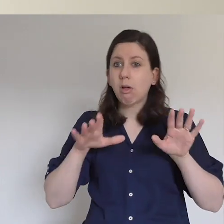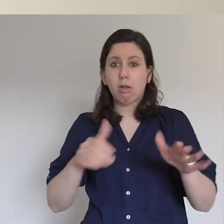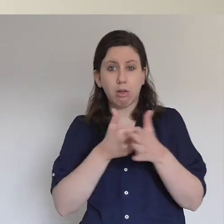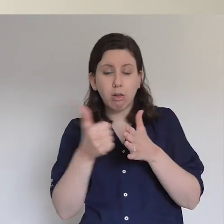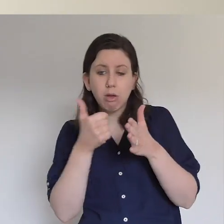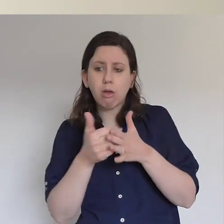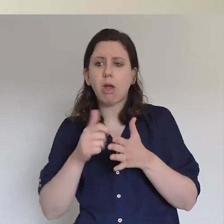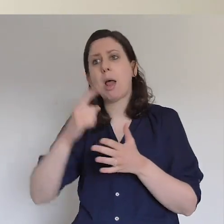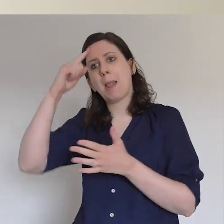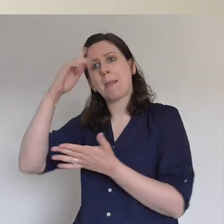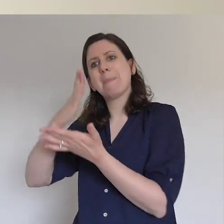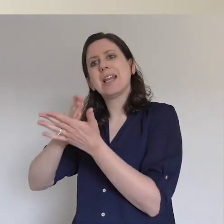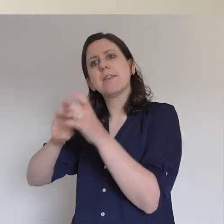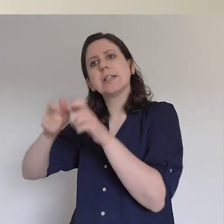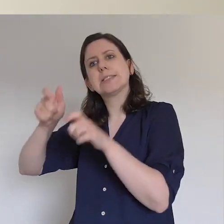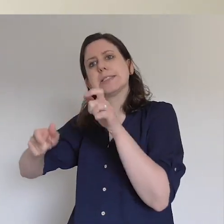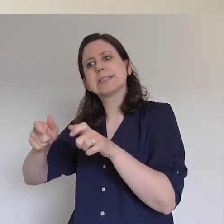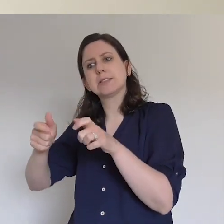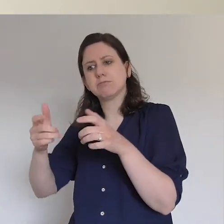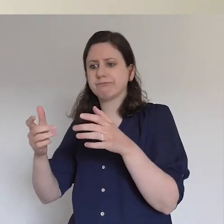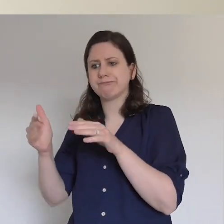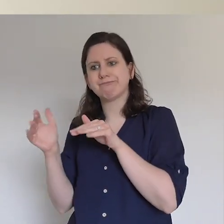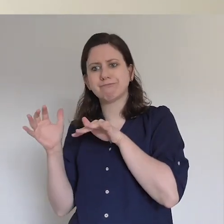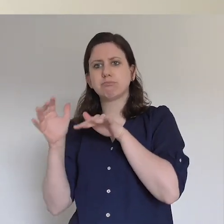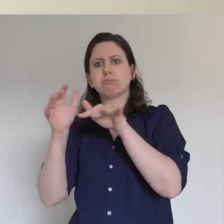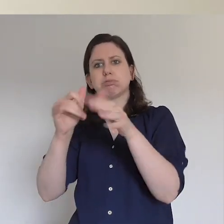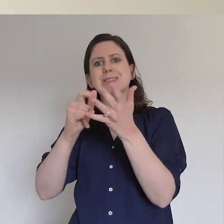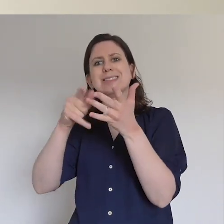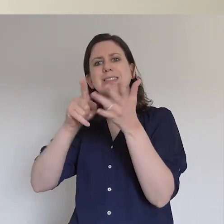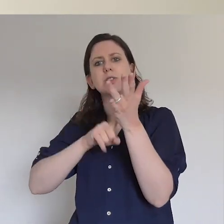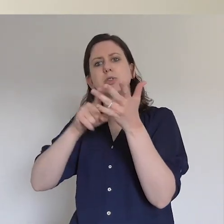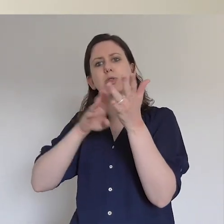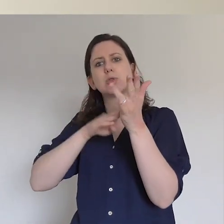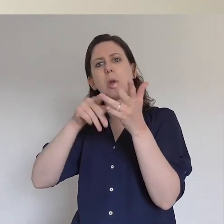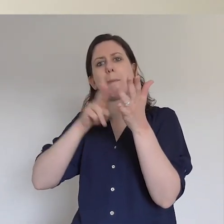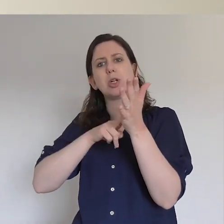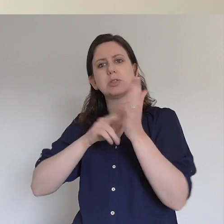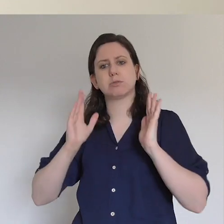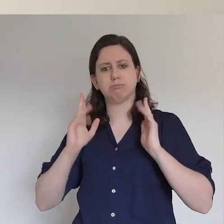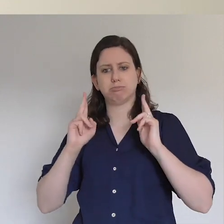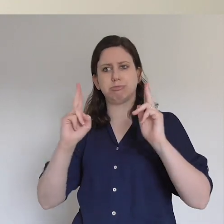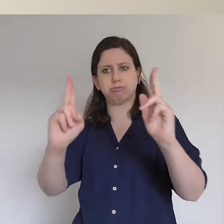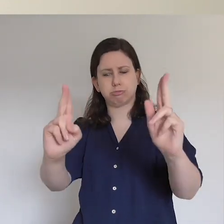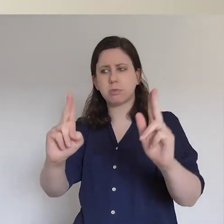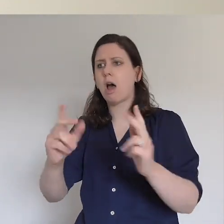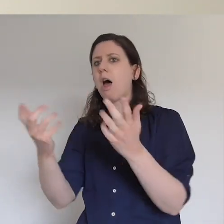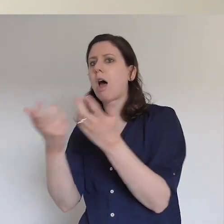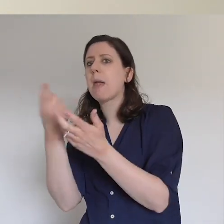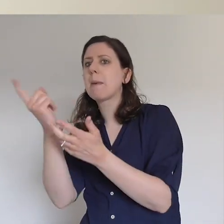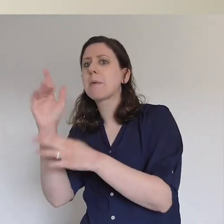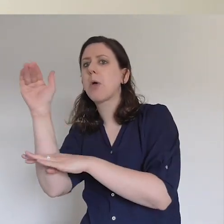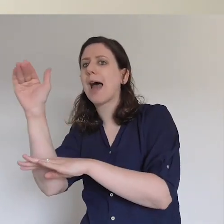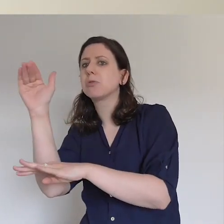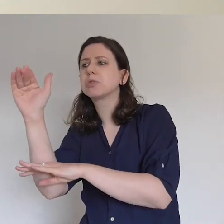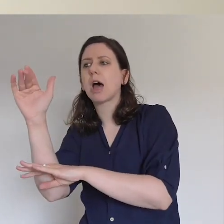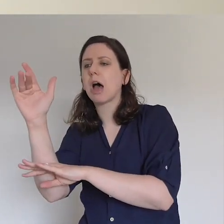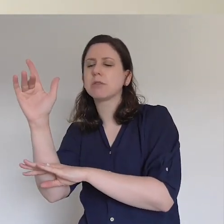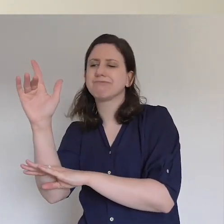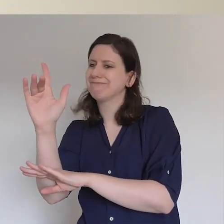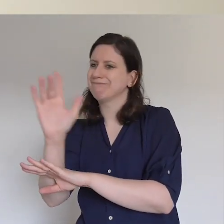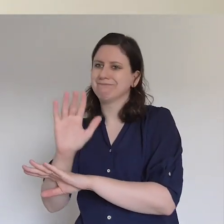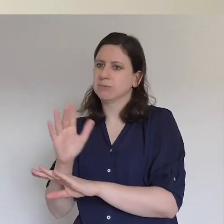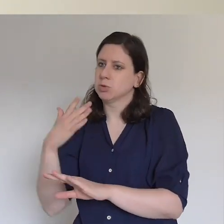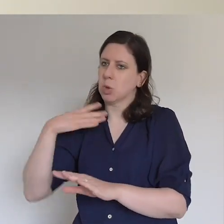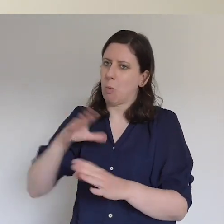in Solomon's colonnade. No one else dared join them, even though they were highly regarded by the people.